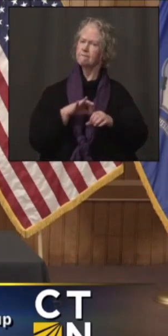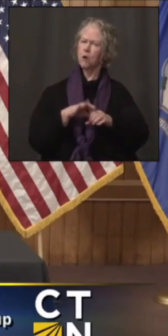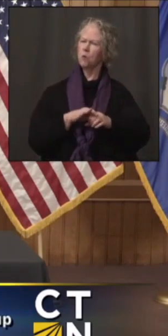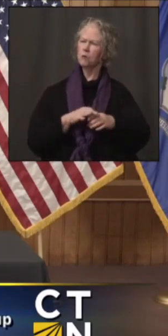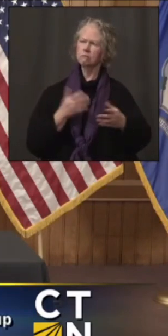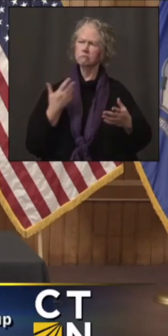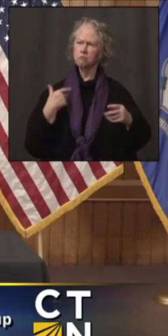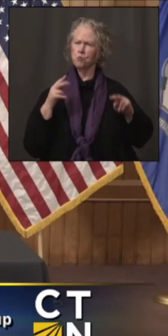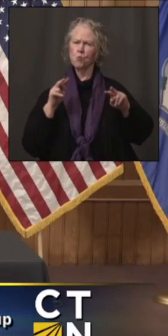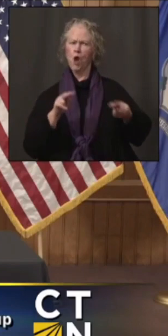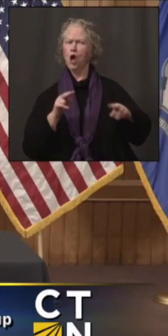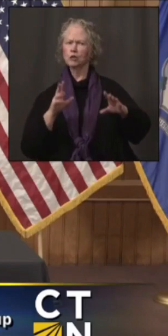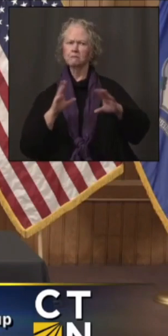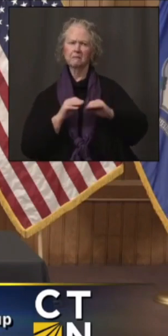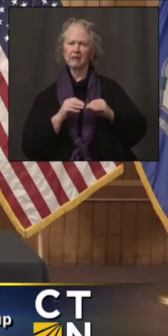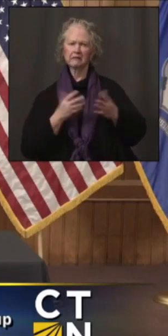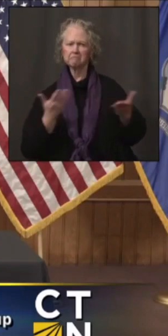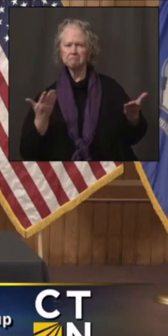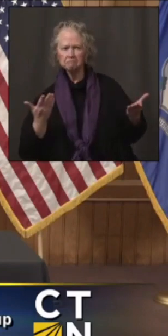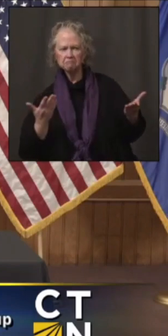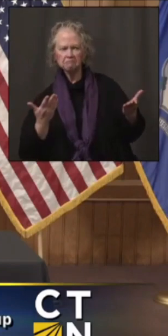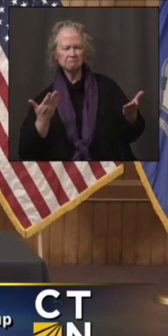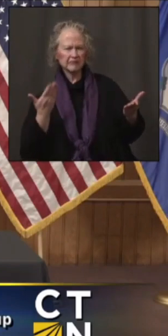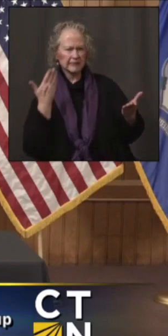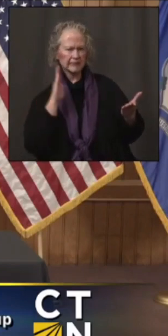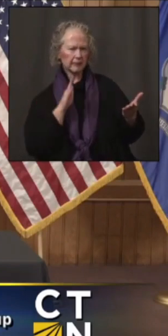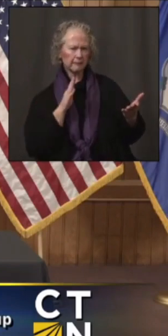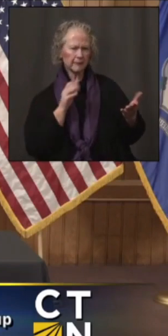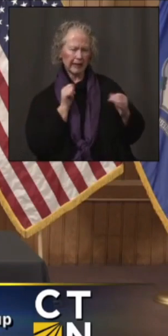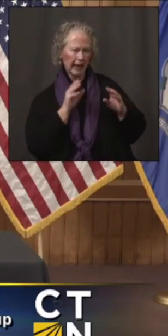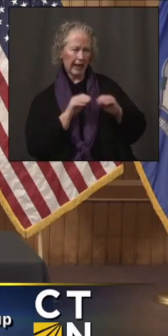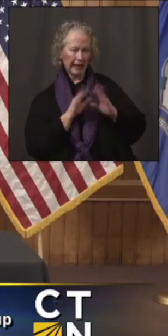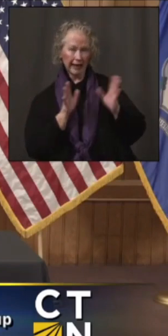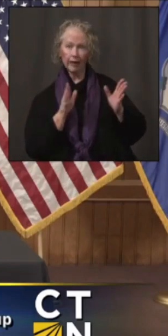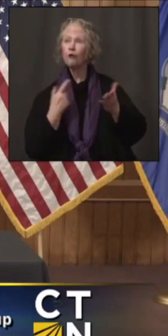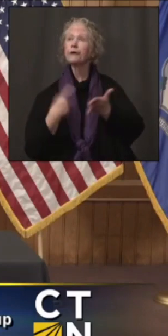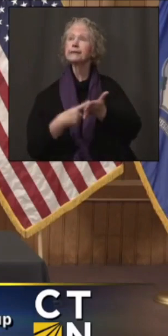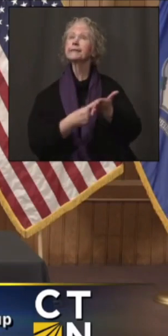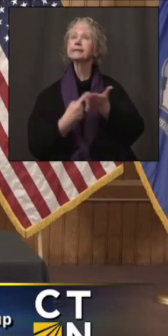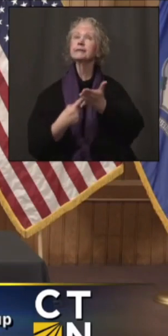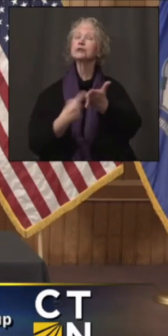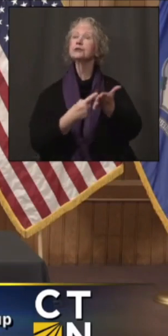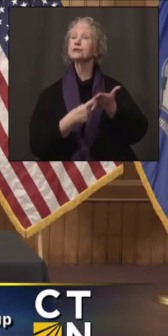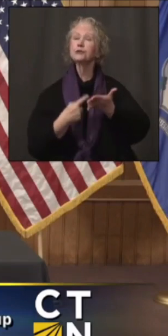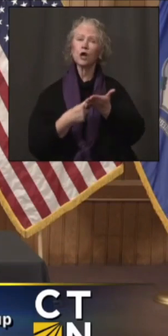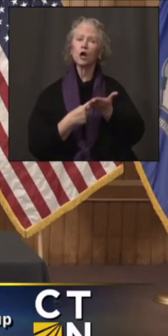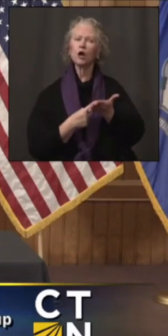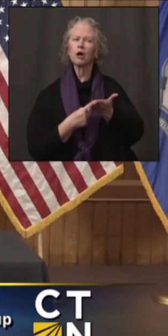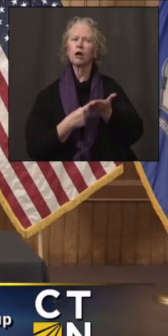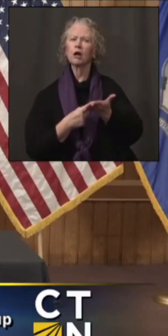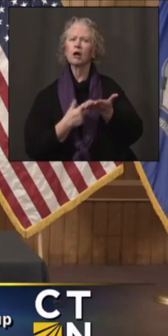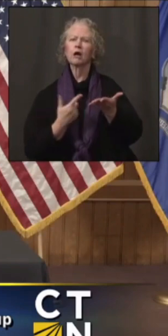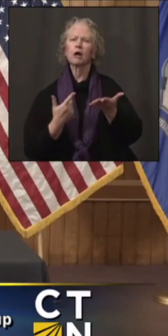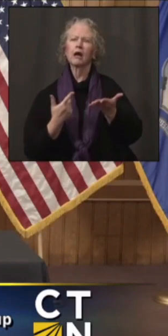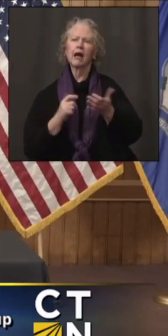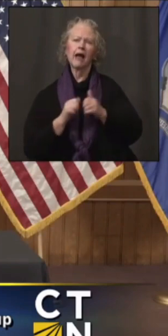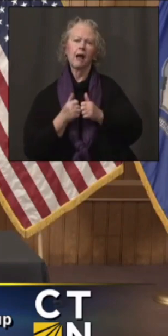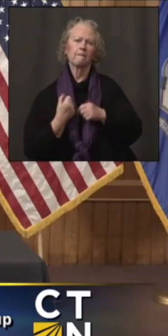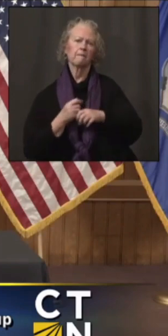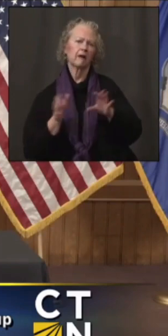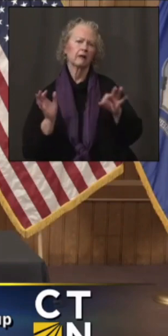it's never really clear how something goes from being something discussed to, um, to being part of the recommendations.